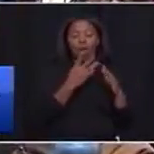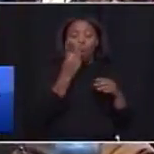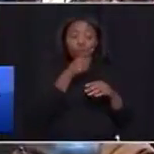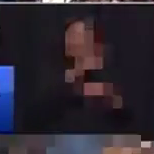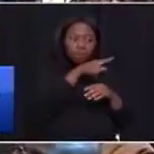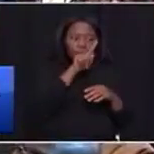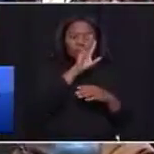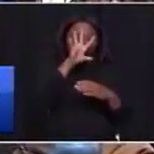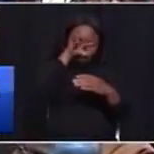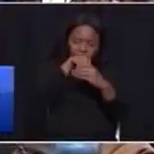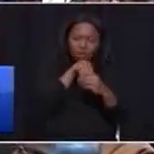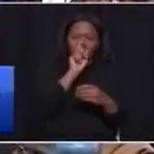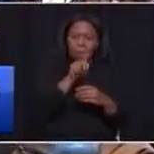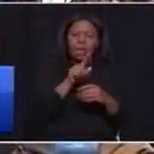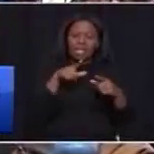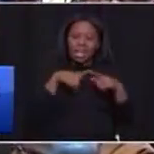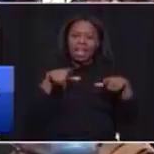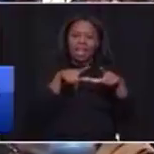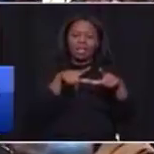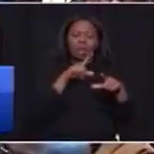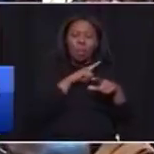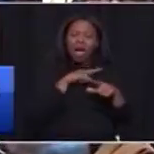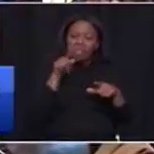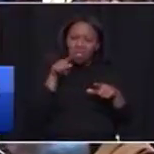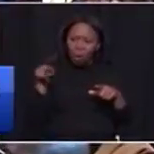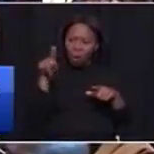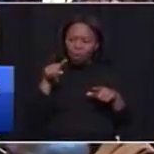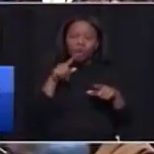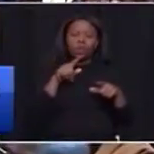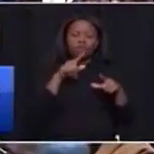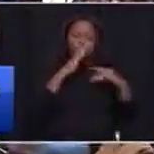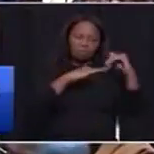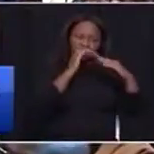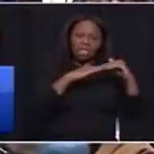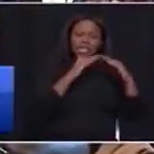in the land release, because they want to build decent places of worship.